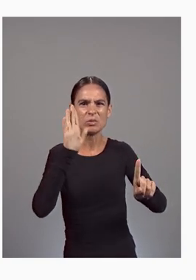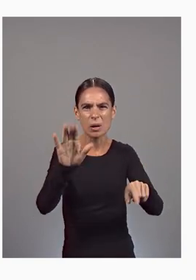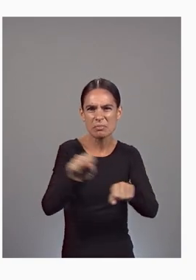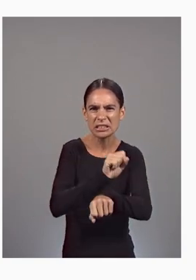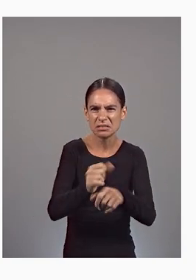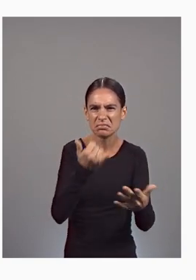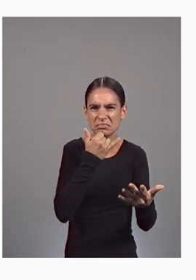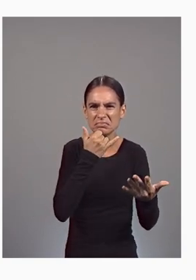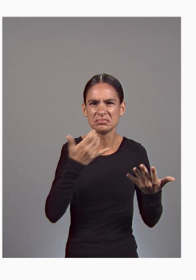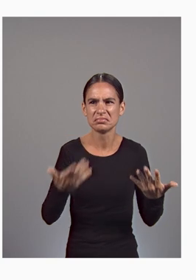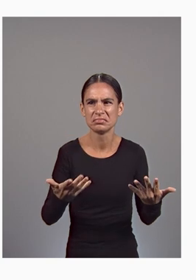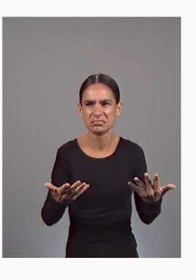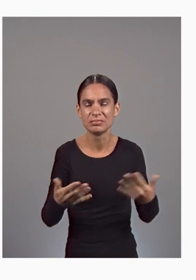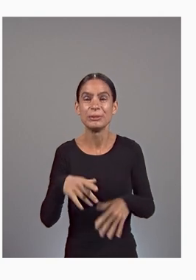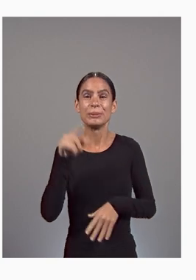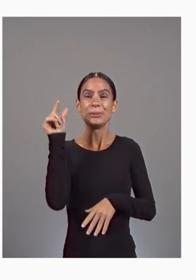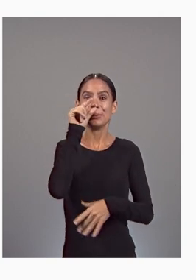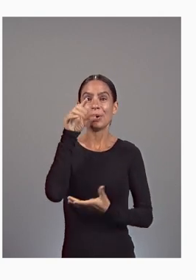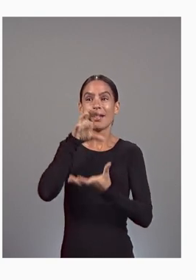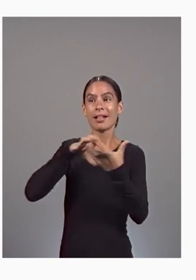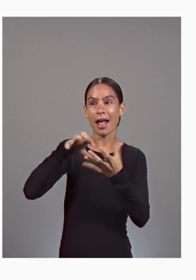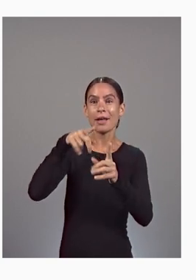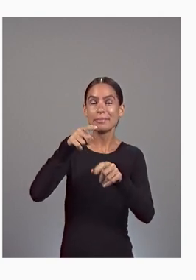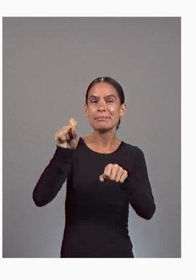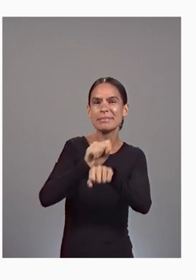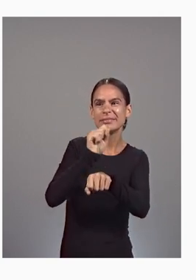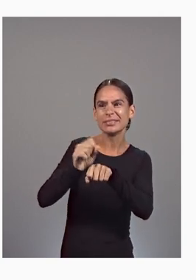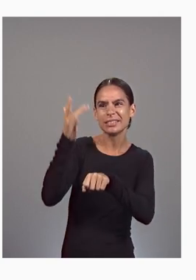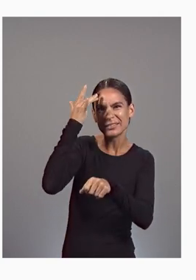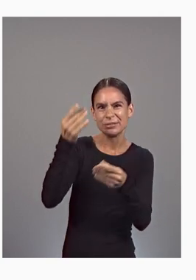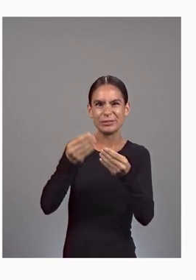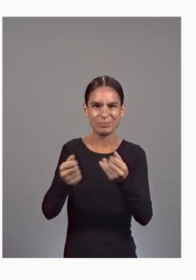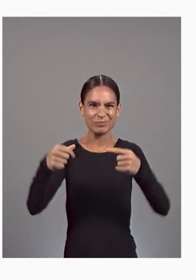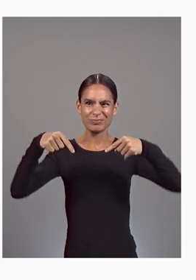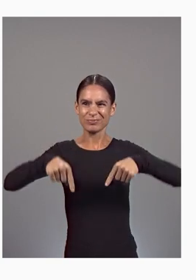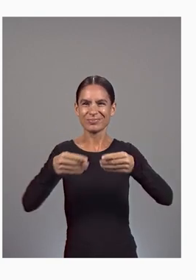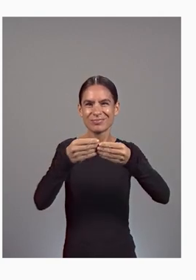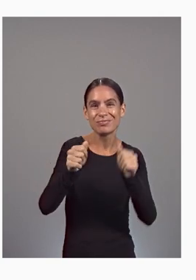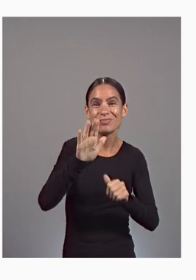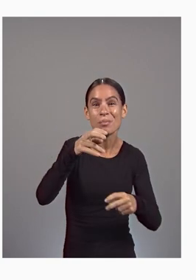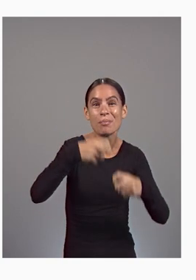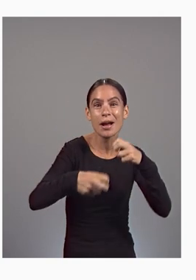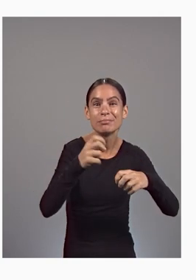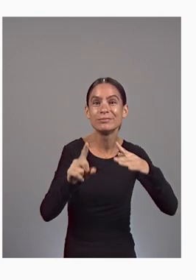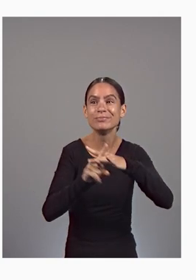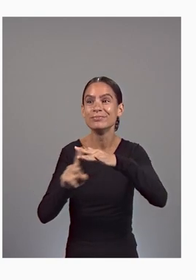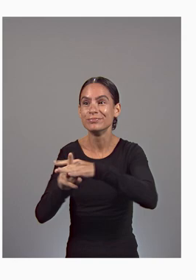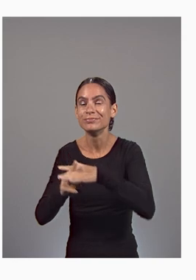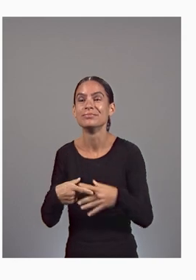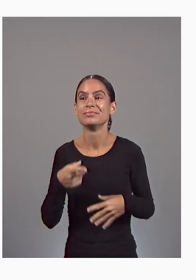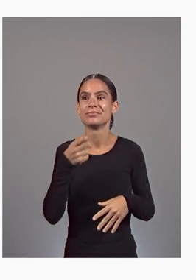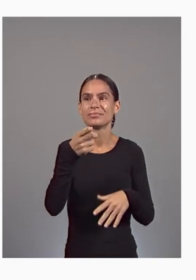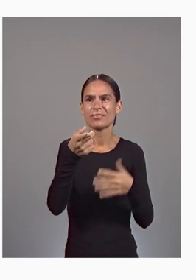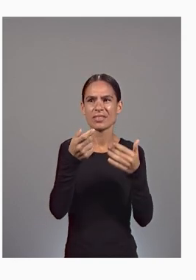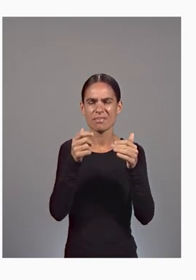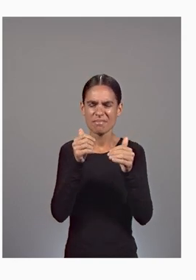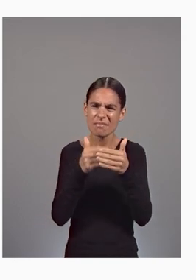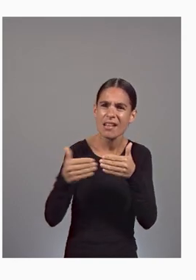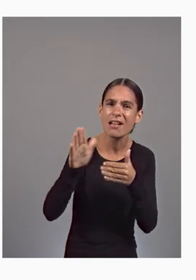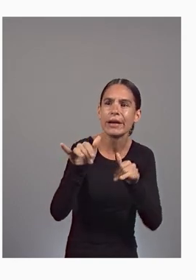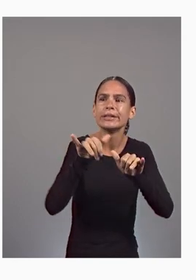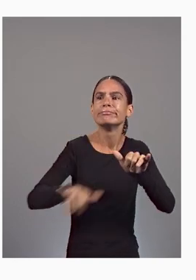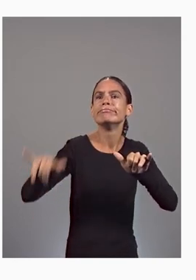Looker, Google Cloud's business intelligence solution is here to solve that problem, enabling you to go beyond traditional dashboards and make your